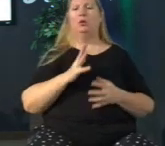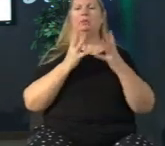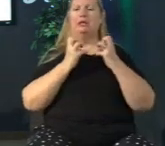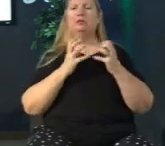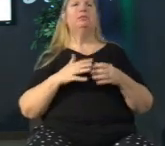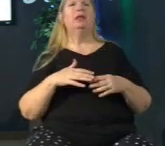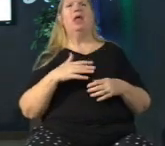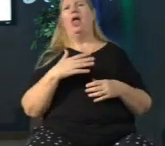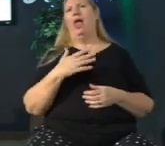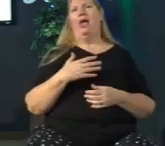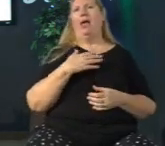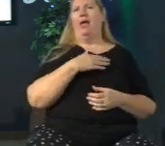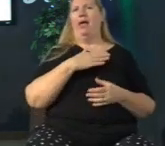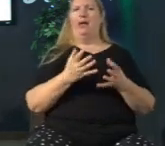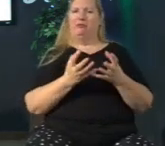now